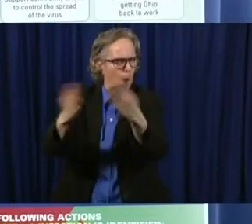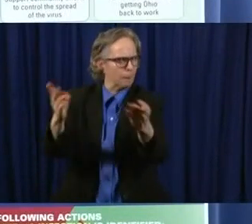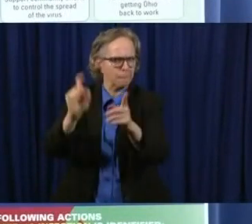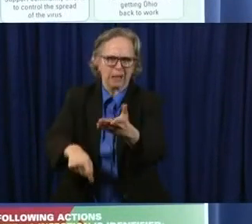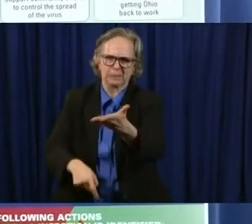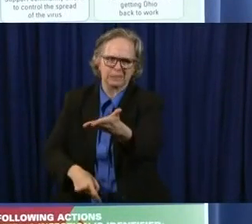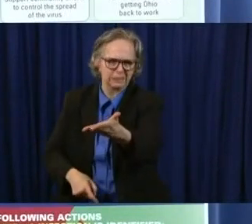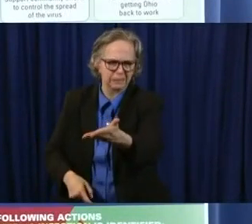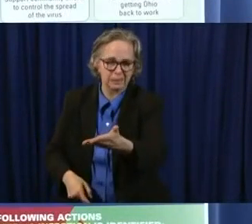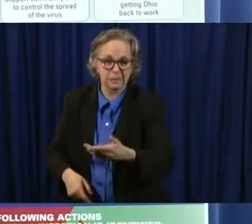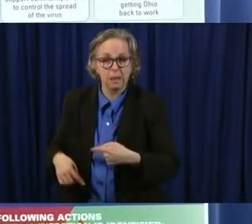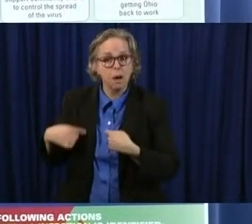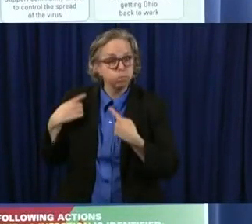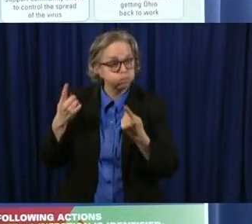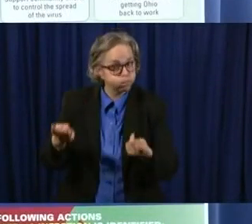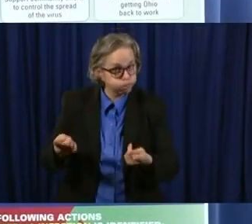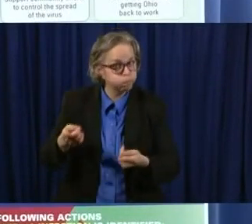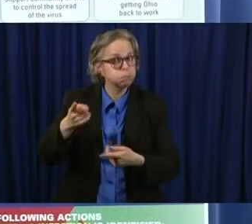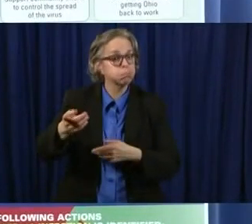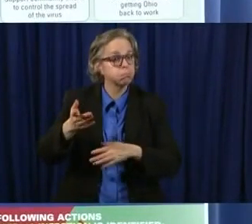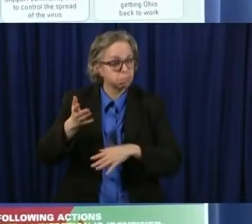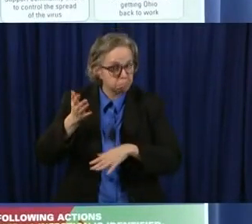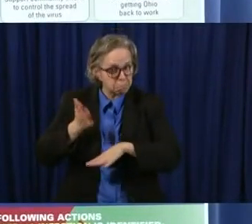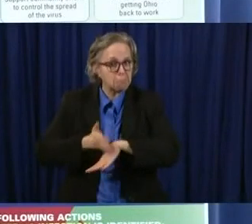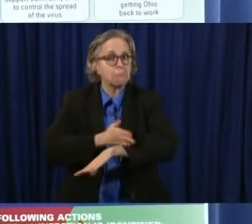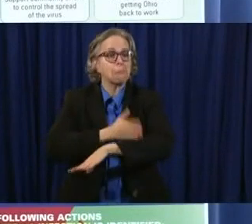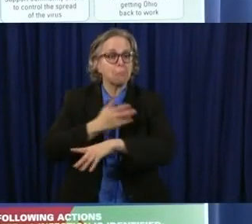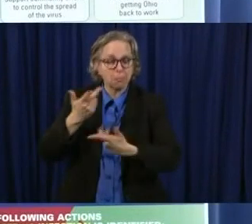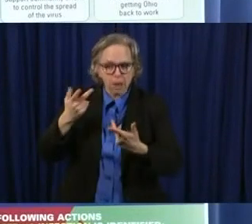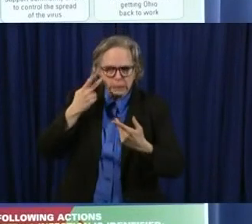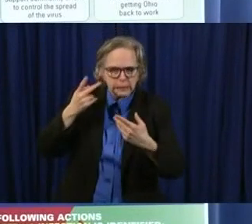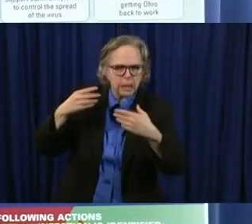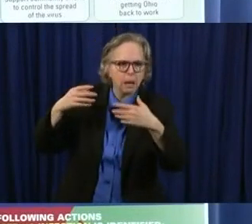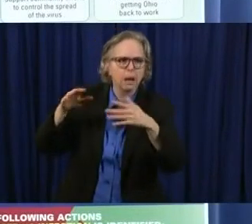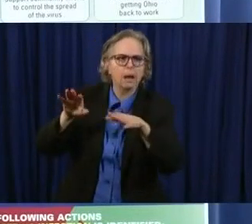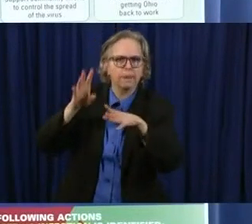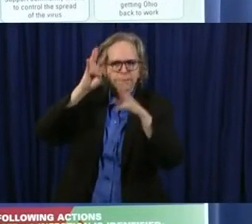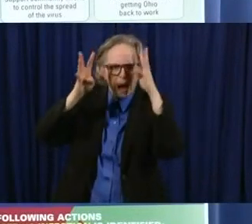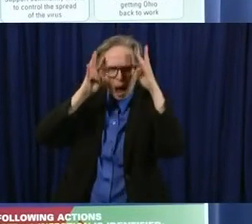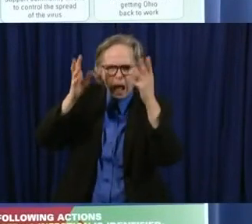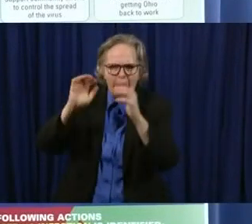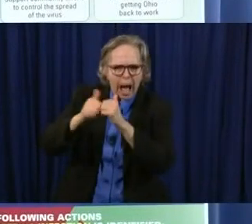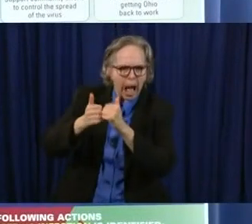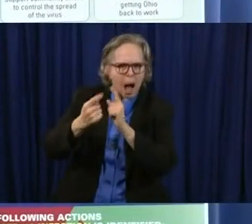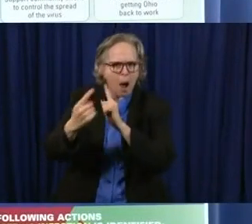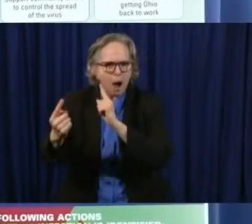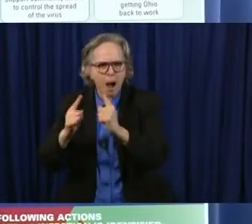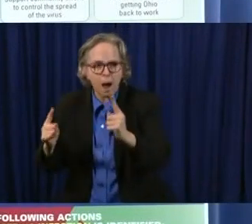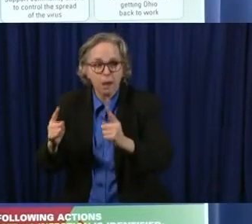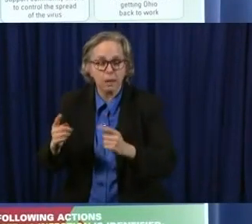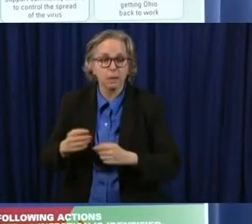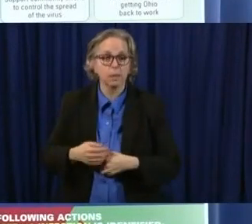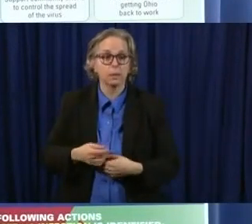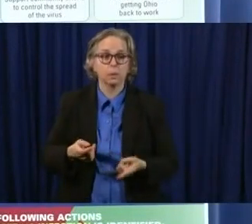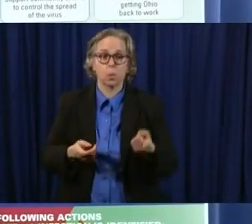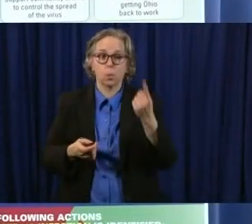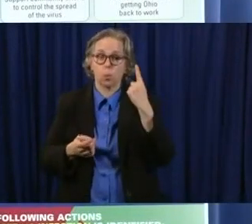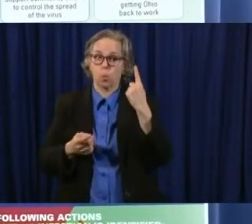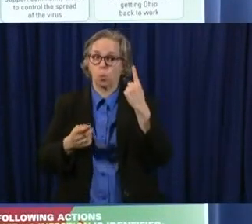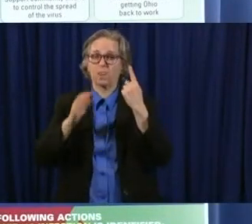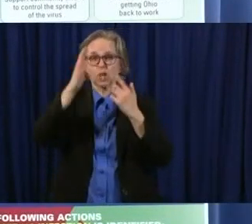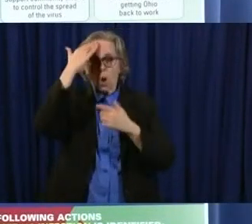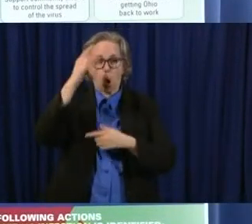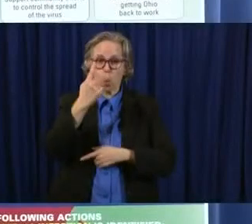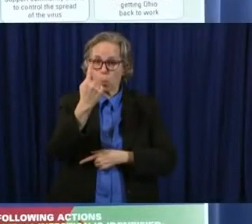developed a way of doing things i mean the one-way aisle um i'm not sure that's something i would have figured out but